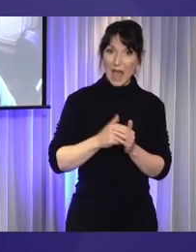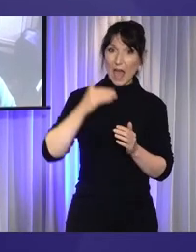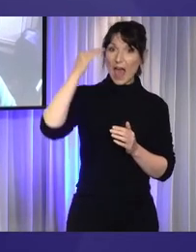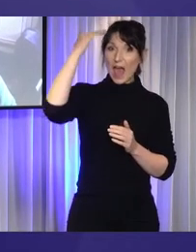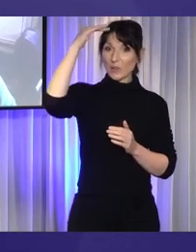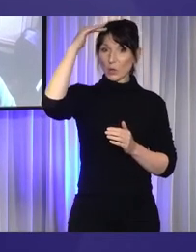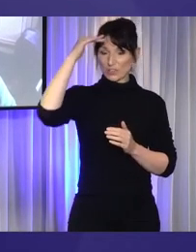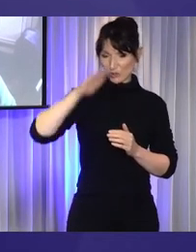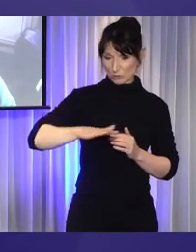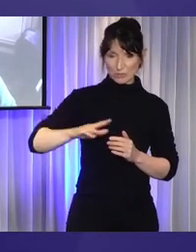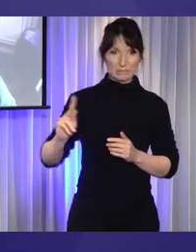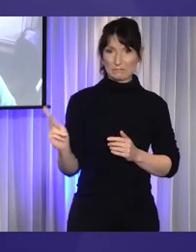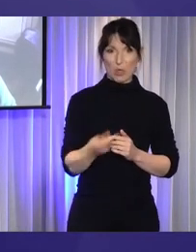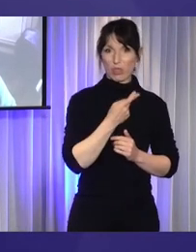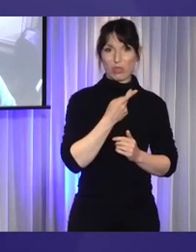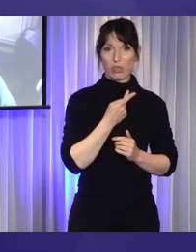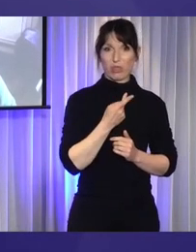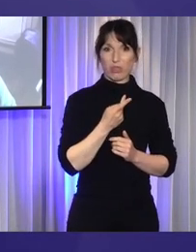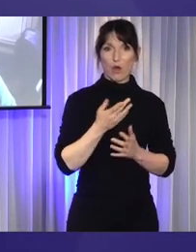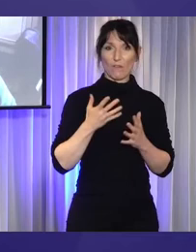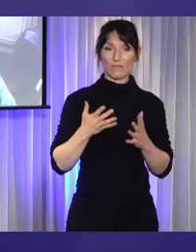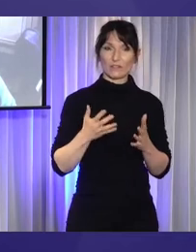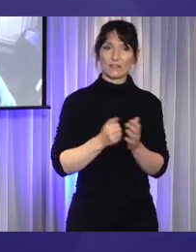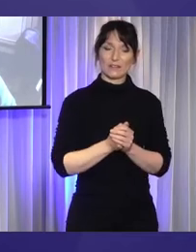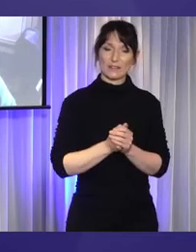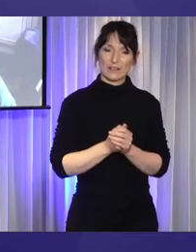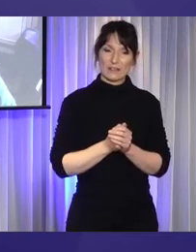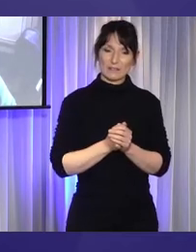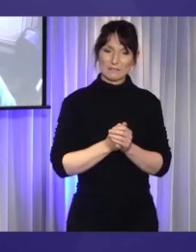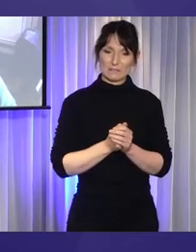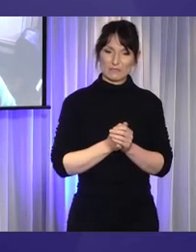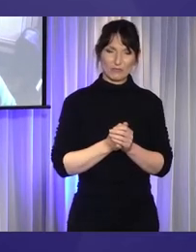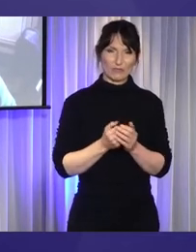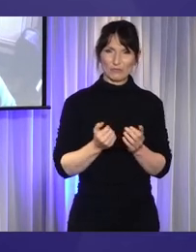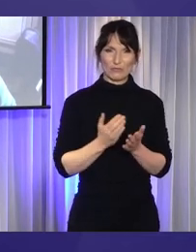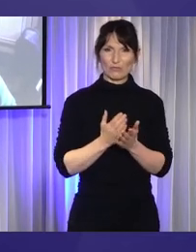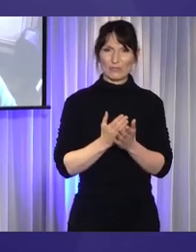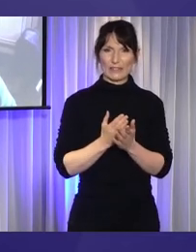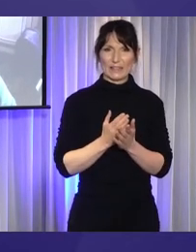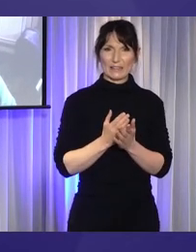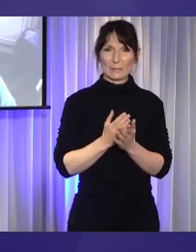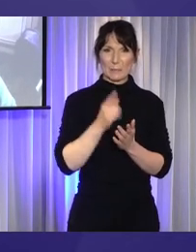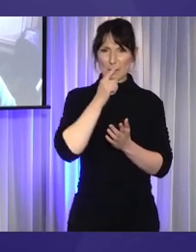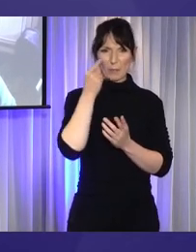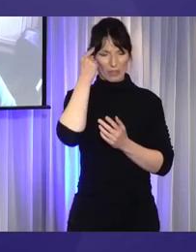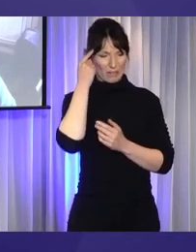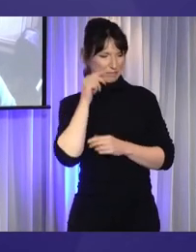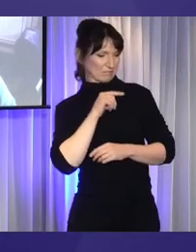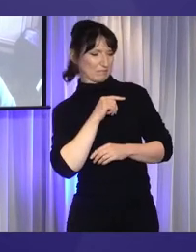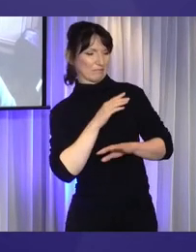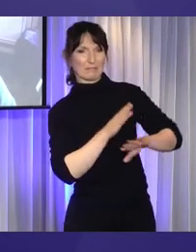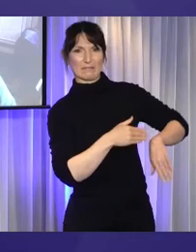children alike were often had really poor preconceived ideas and low